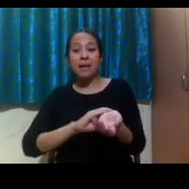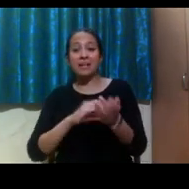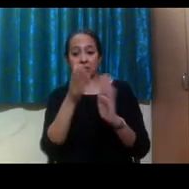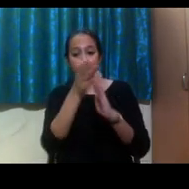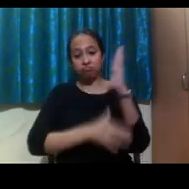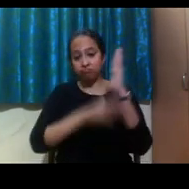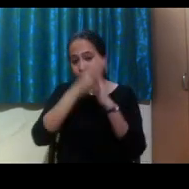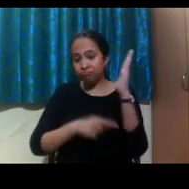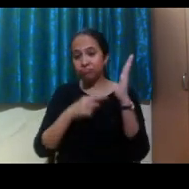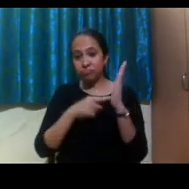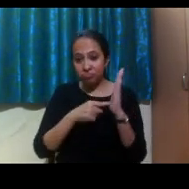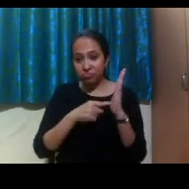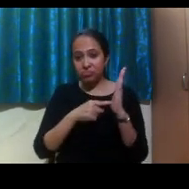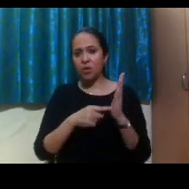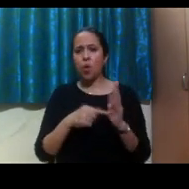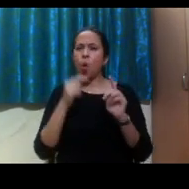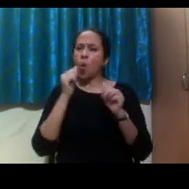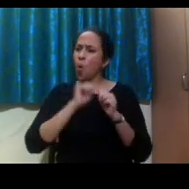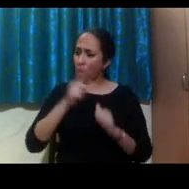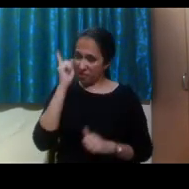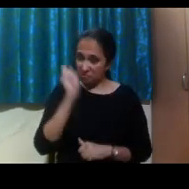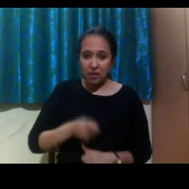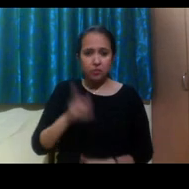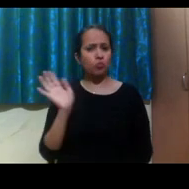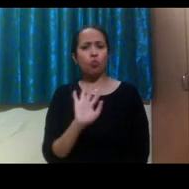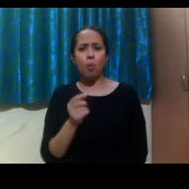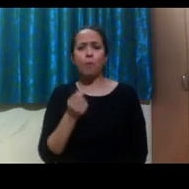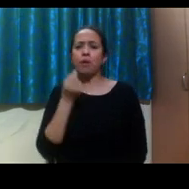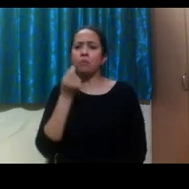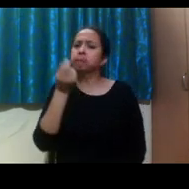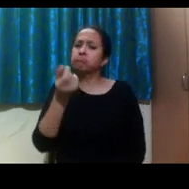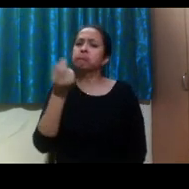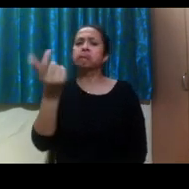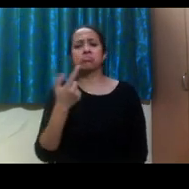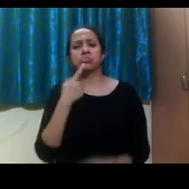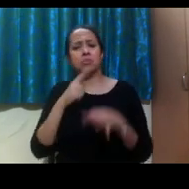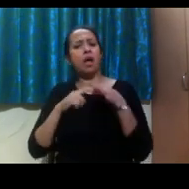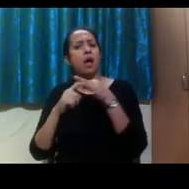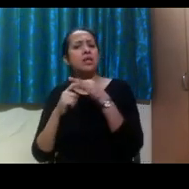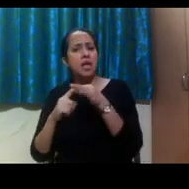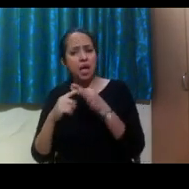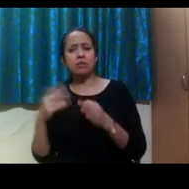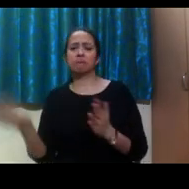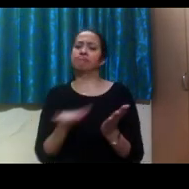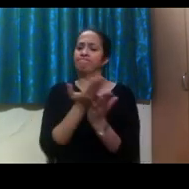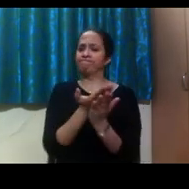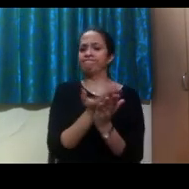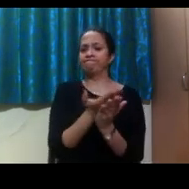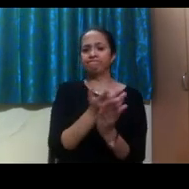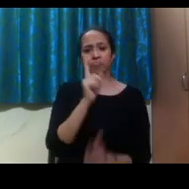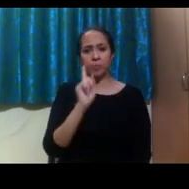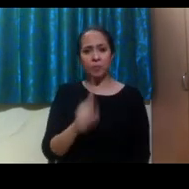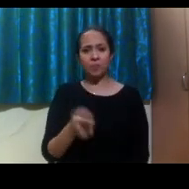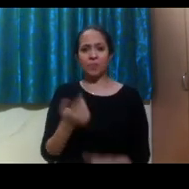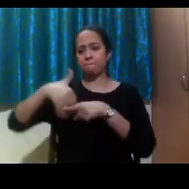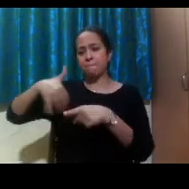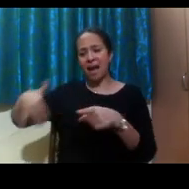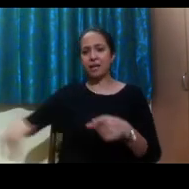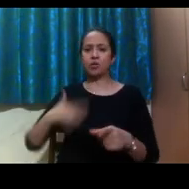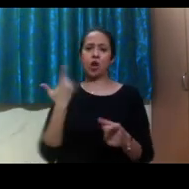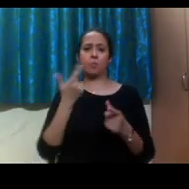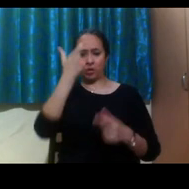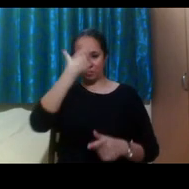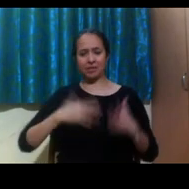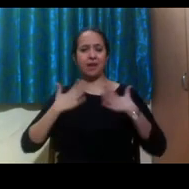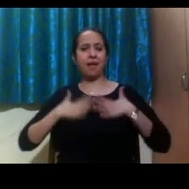It's not always required. What we have been guided to do by our national organization is that we really want to listen to you,